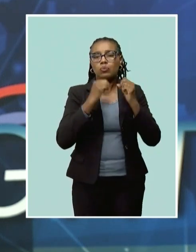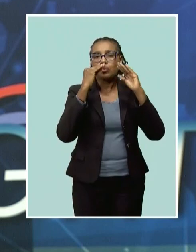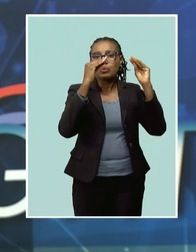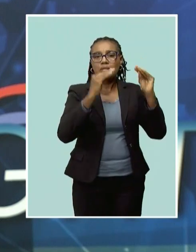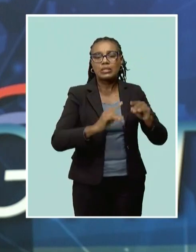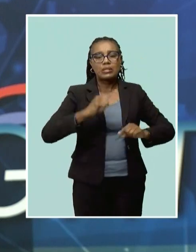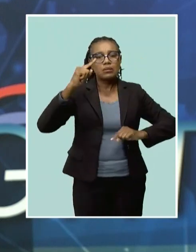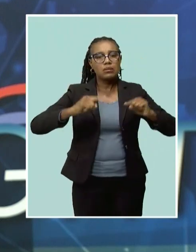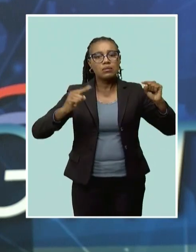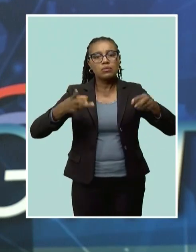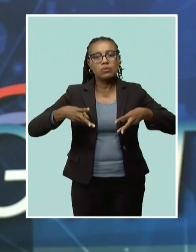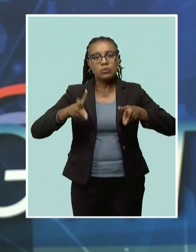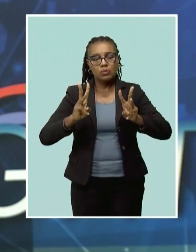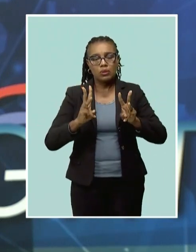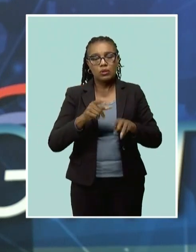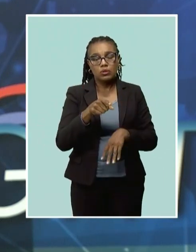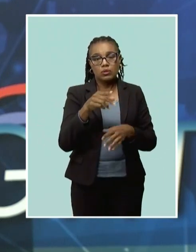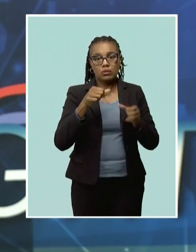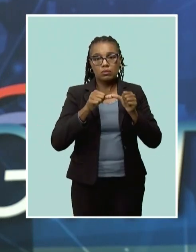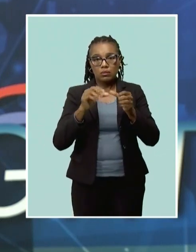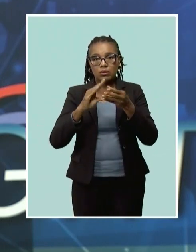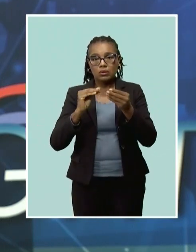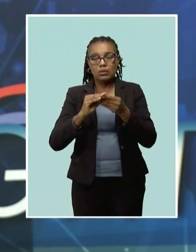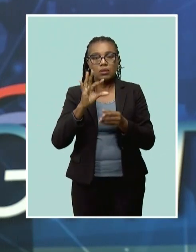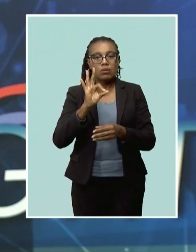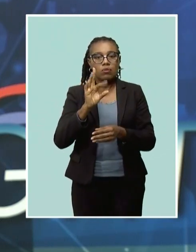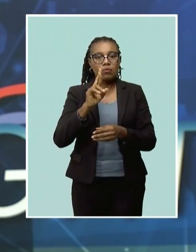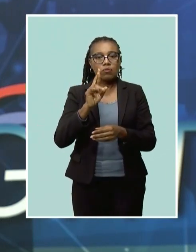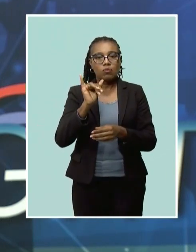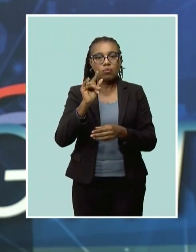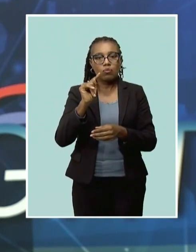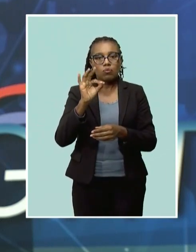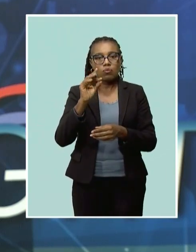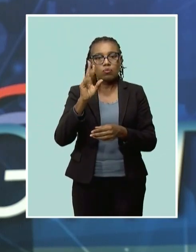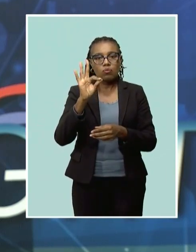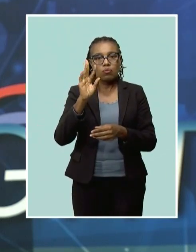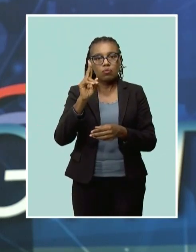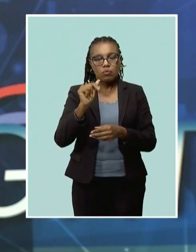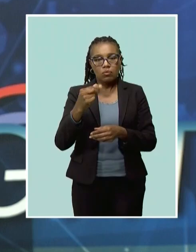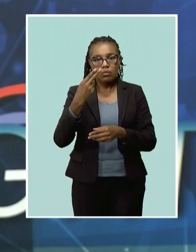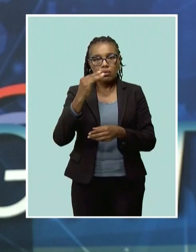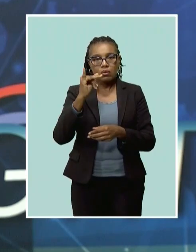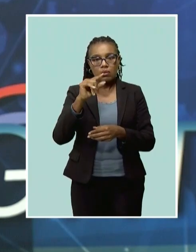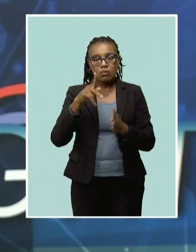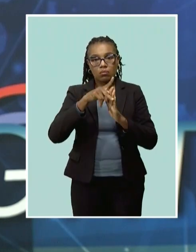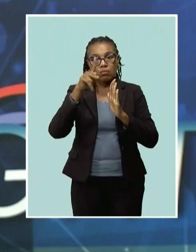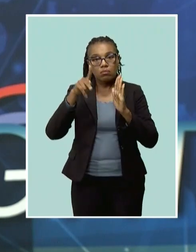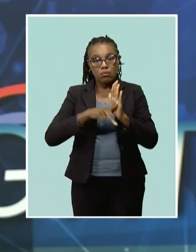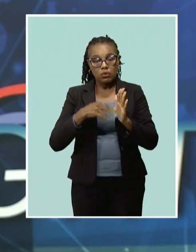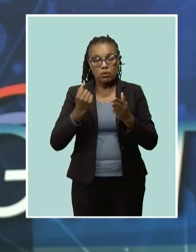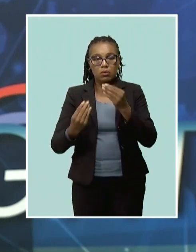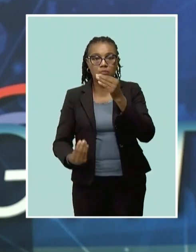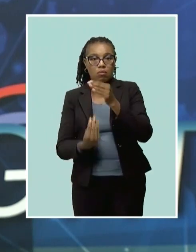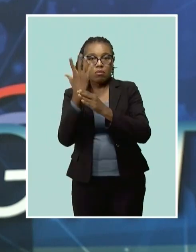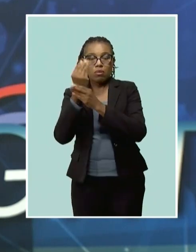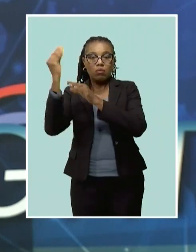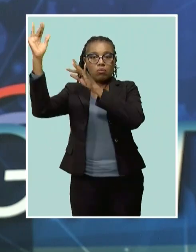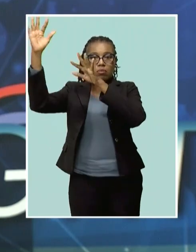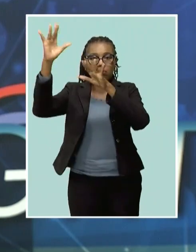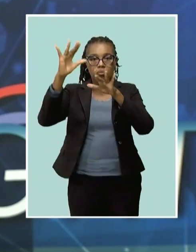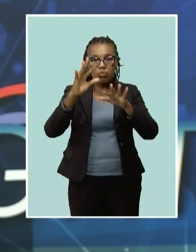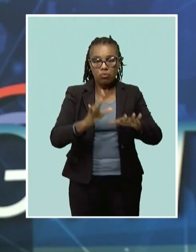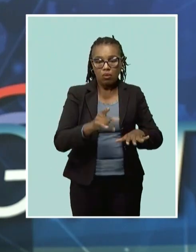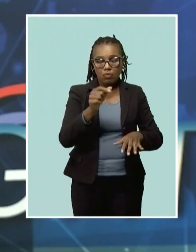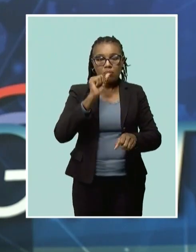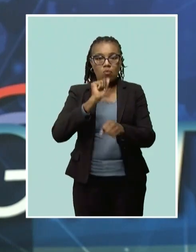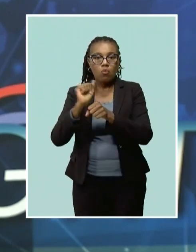minister also provided an update on the Fruitful Hill project, which a number of former Ashfall workers are on. They've